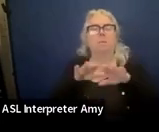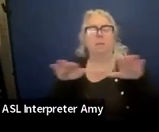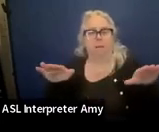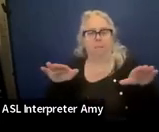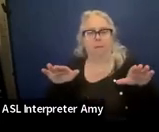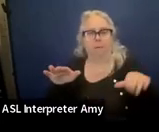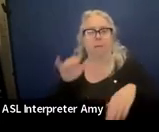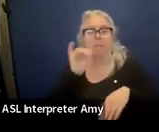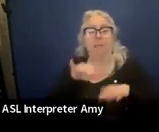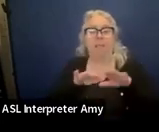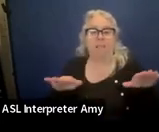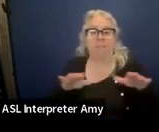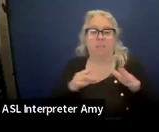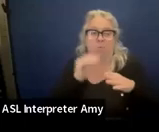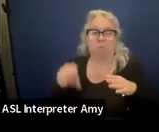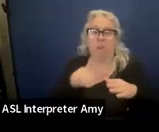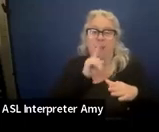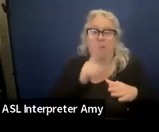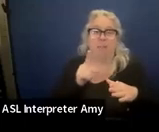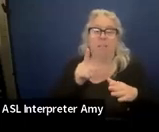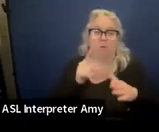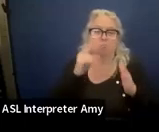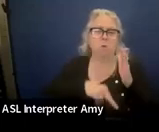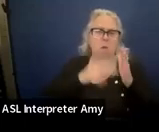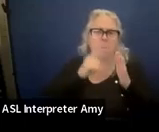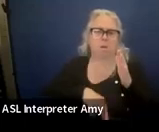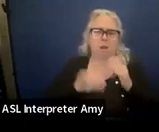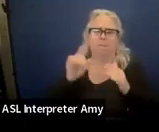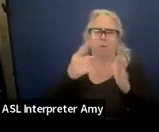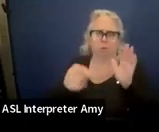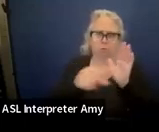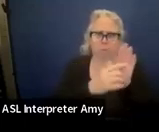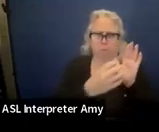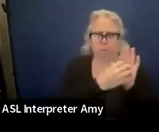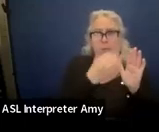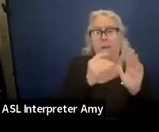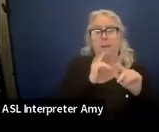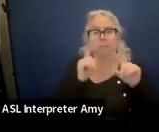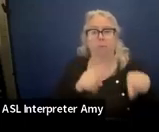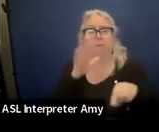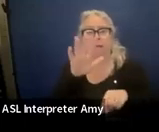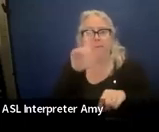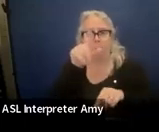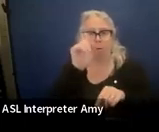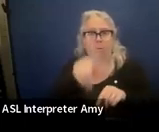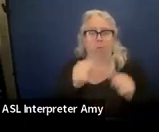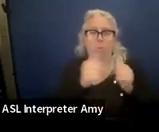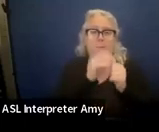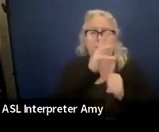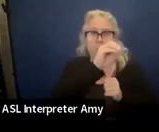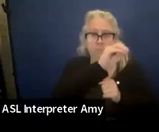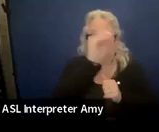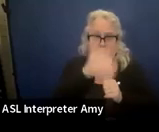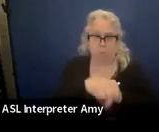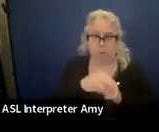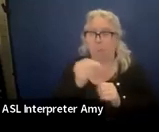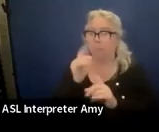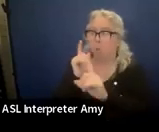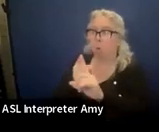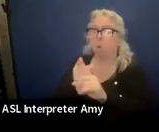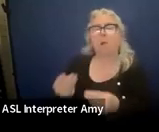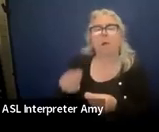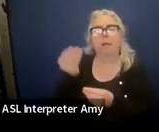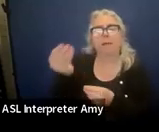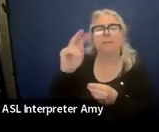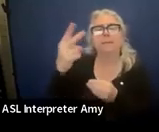level, the students at a first grade can read a first grade passage and answer five questions with 60%. And then the goal would be given a